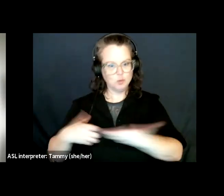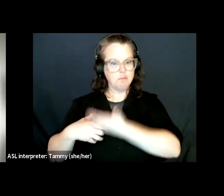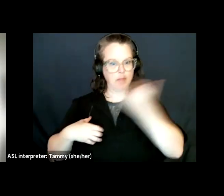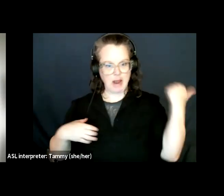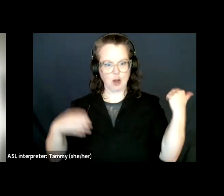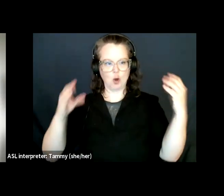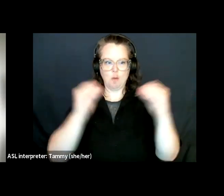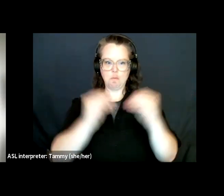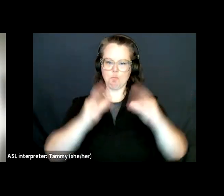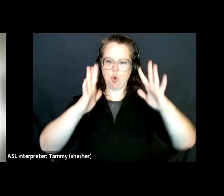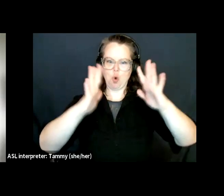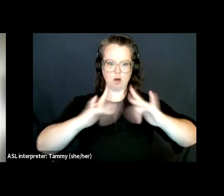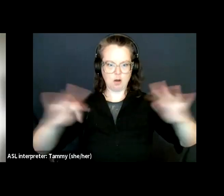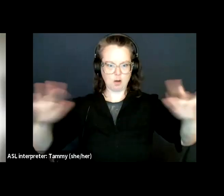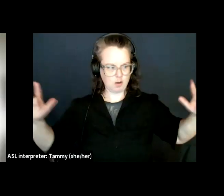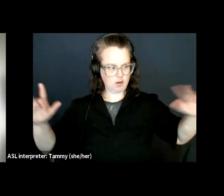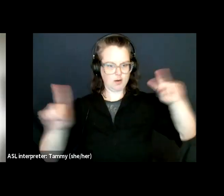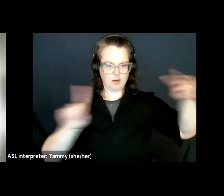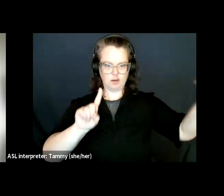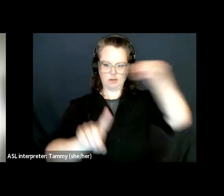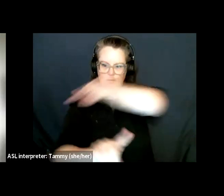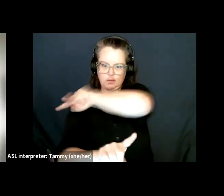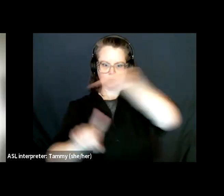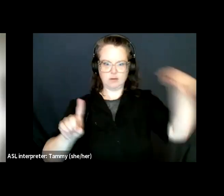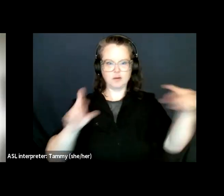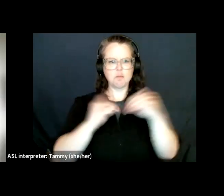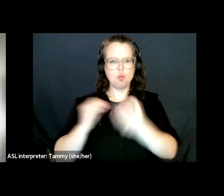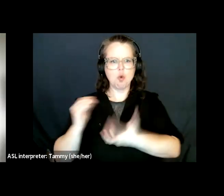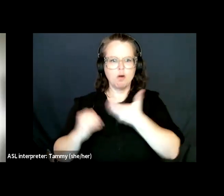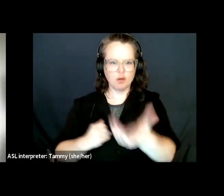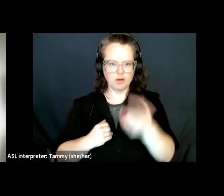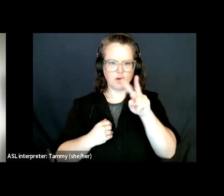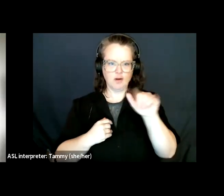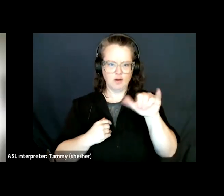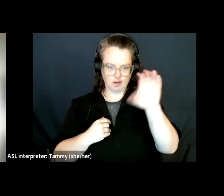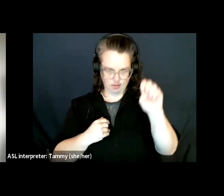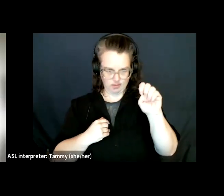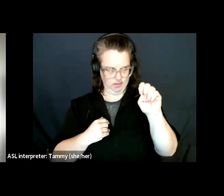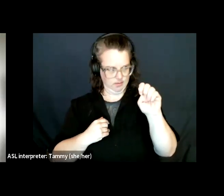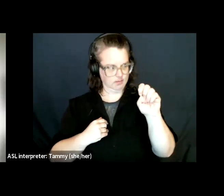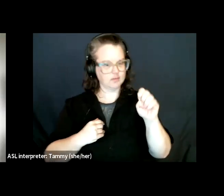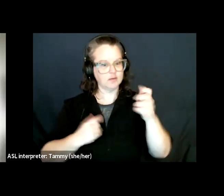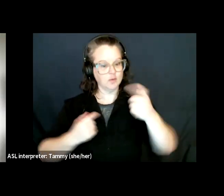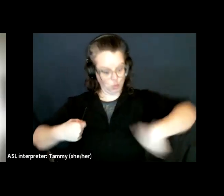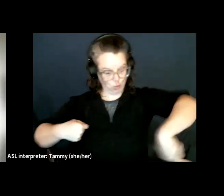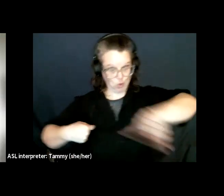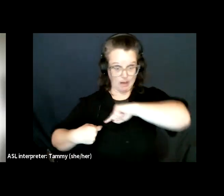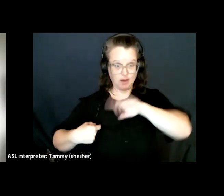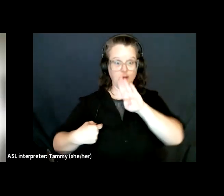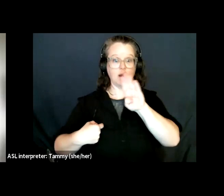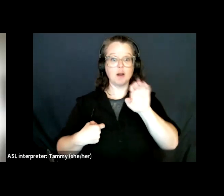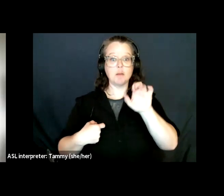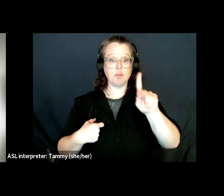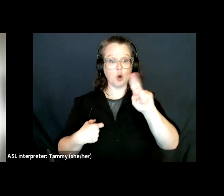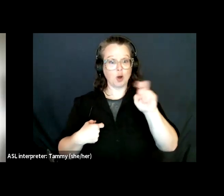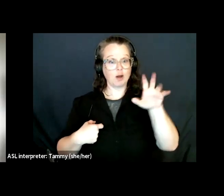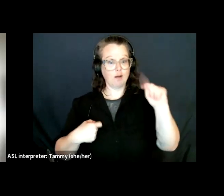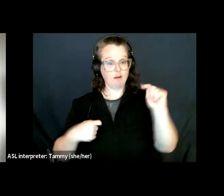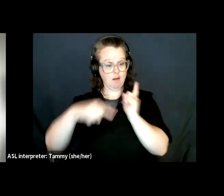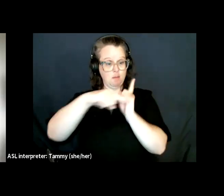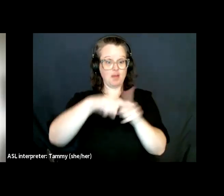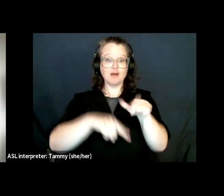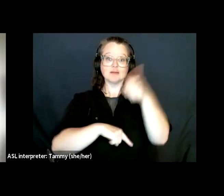We at BookNet are committed to working with our partners in the industry as we move towards a framework